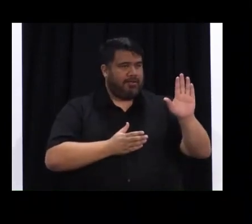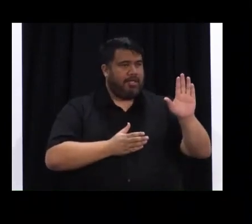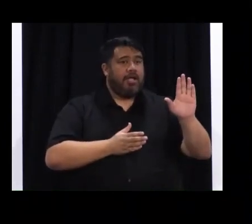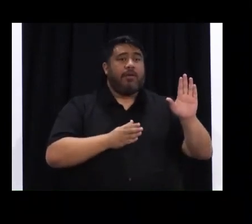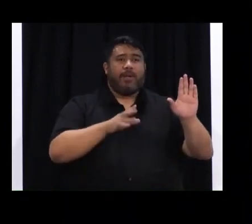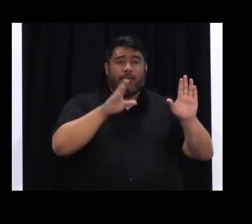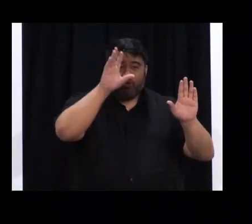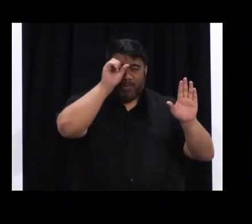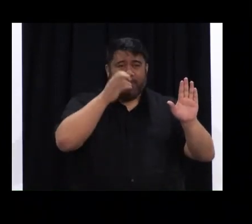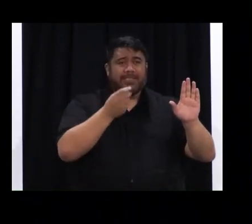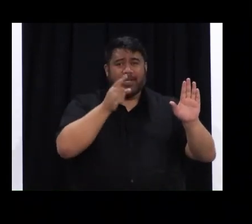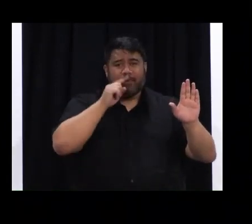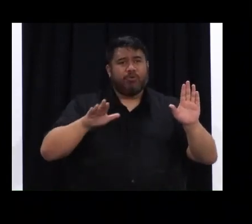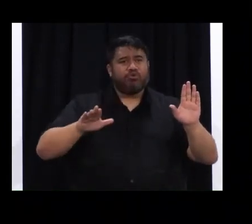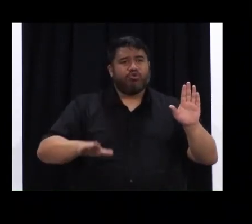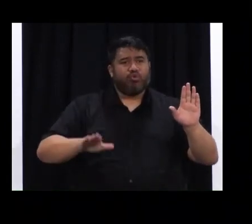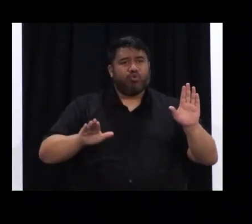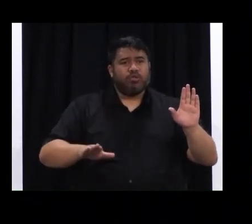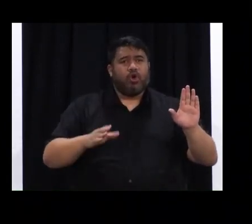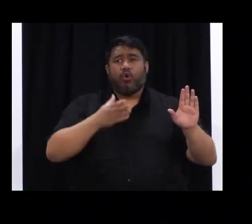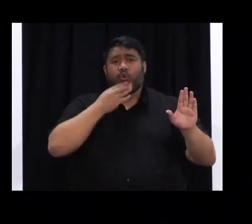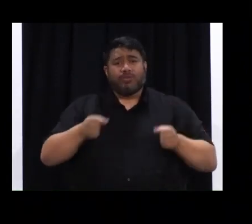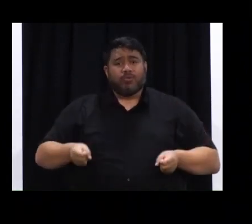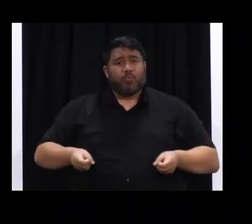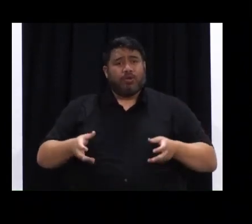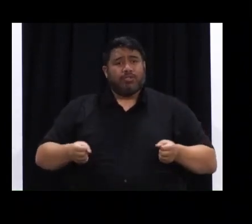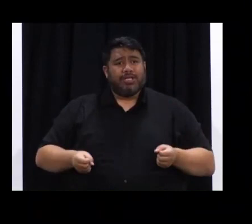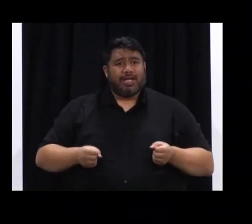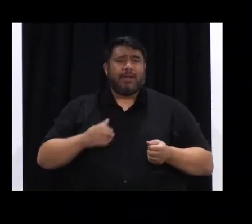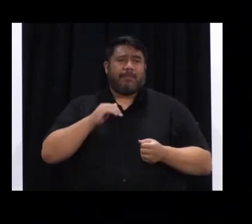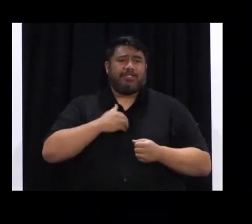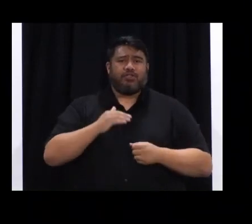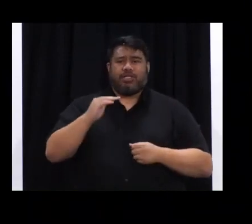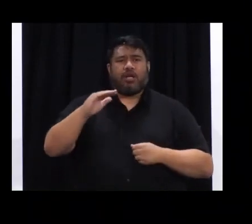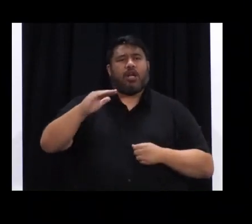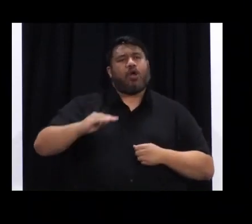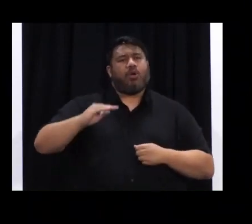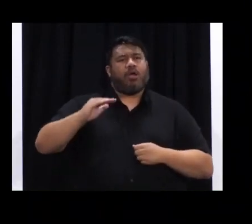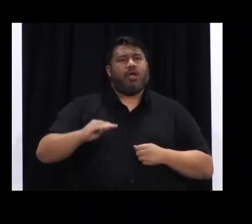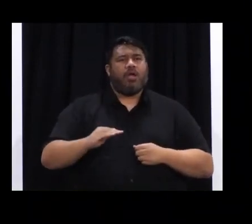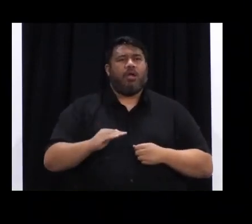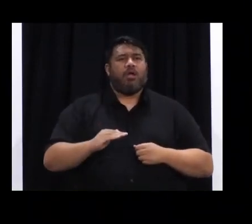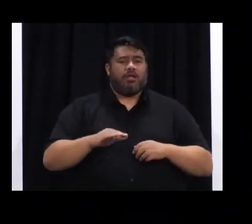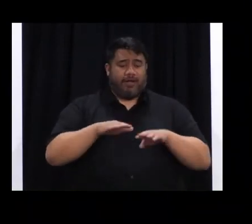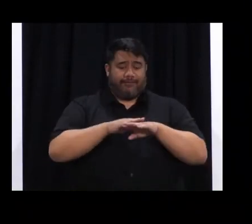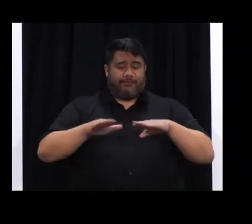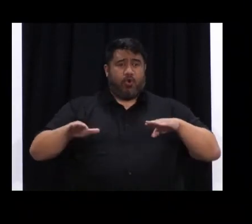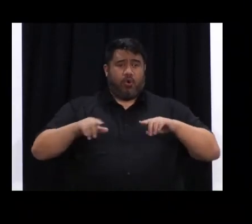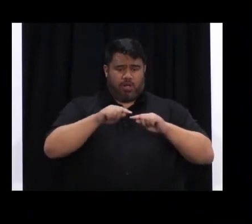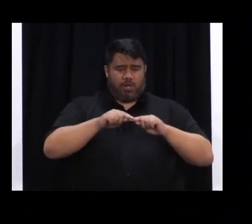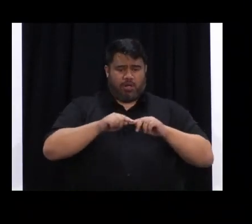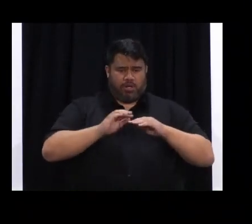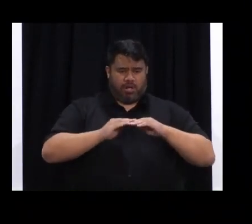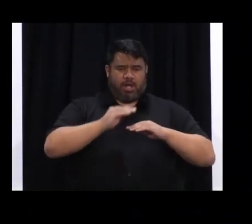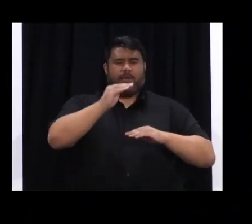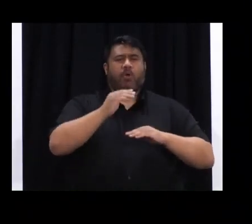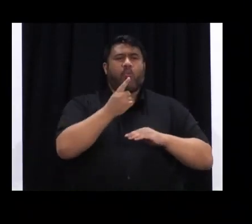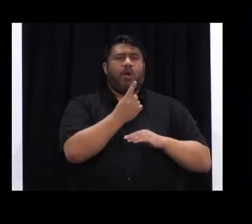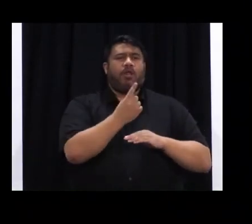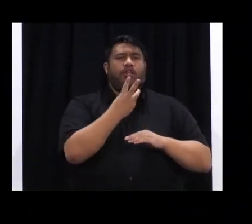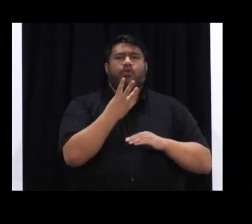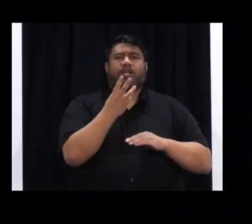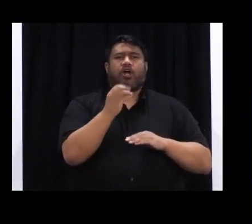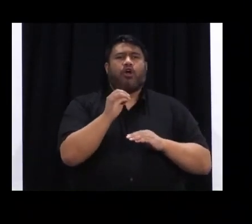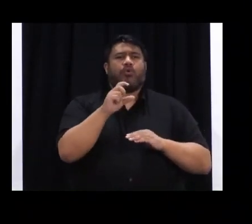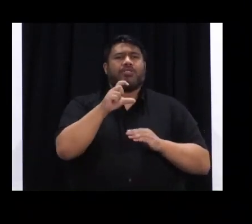at the right height, with the top of the poster 130 centimetres from floor level, as per the guidance on the Ministry's website, so that they